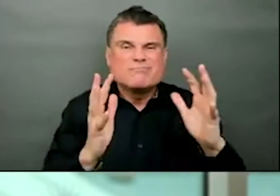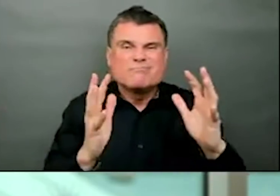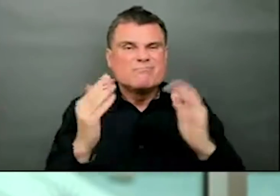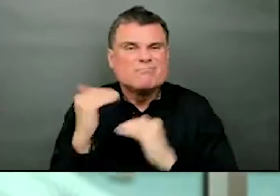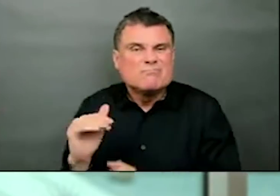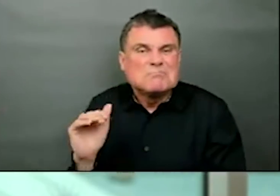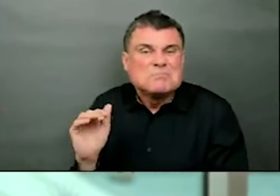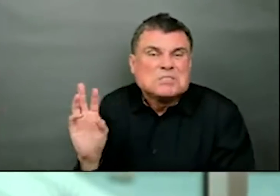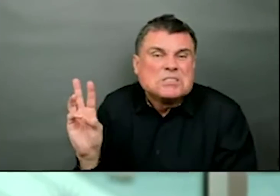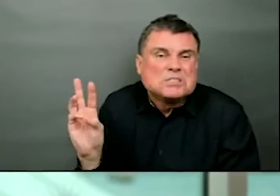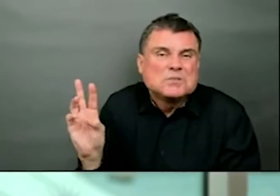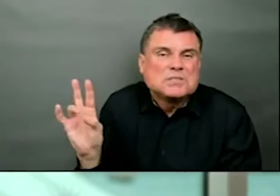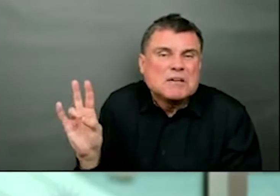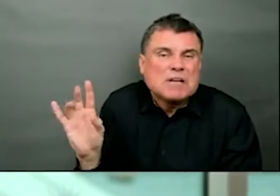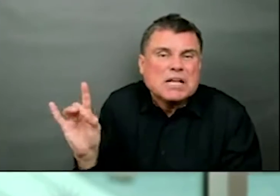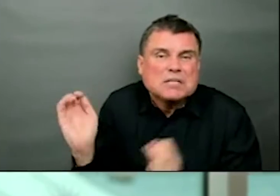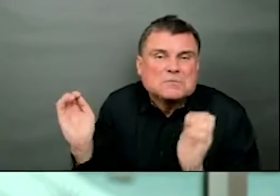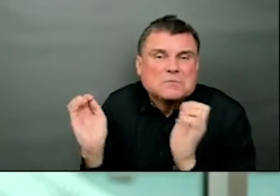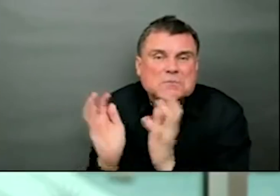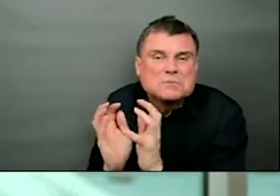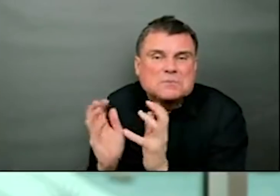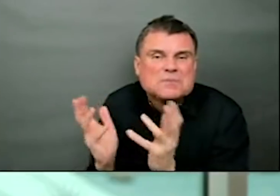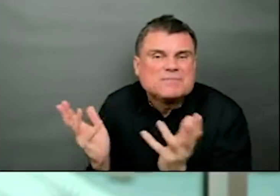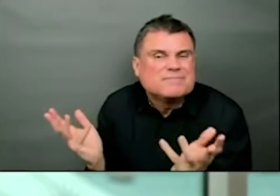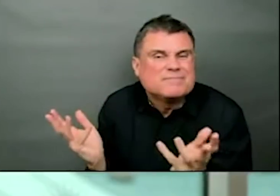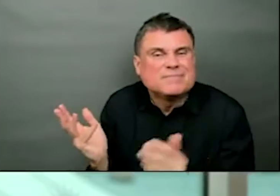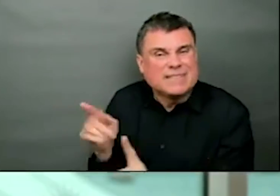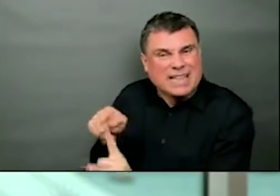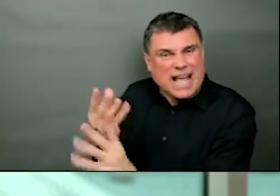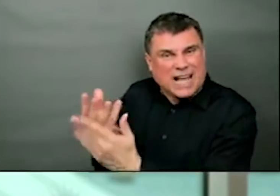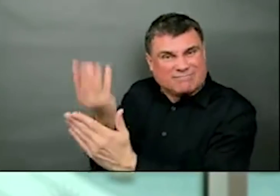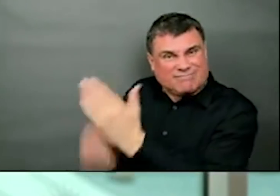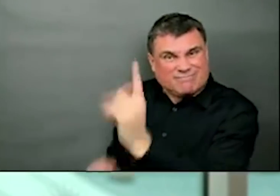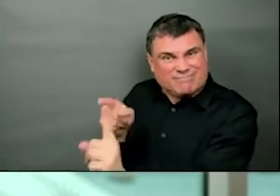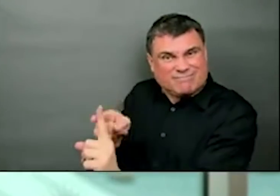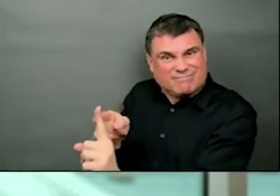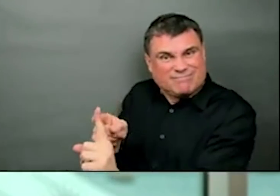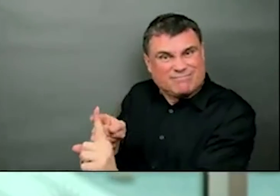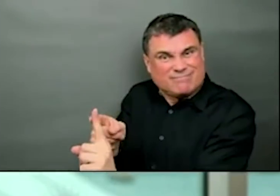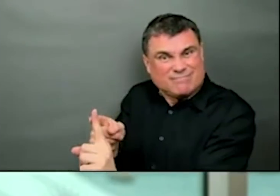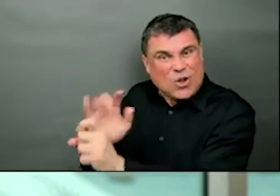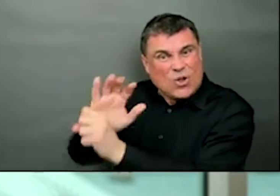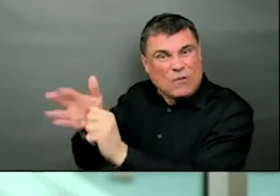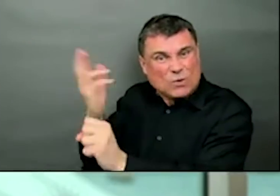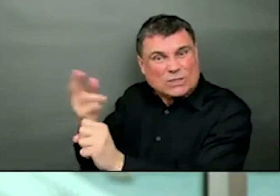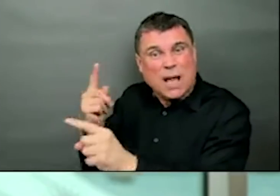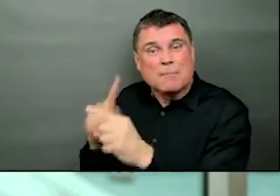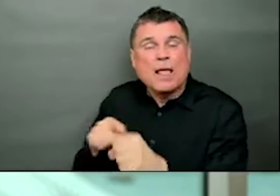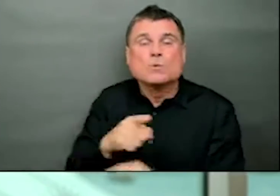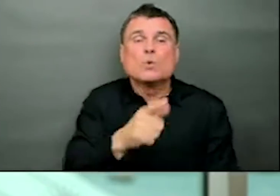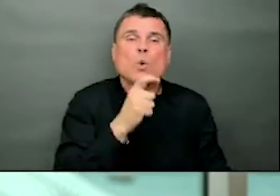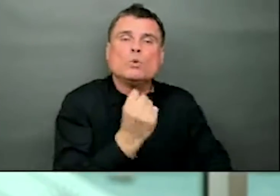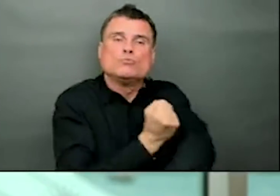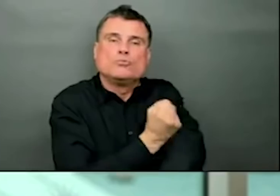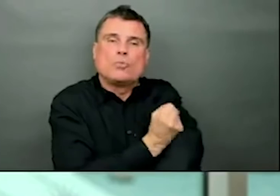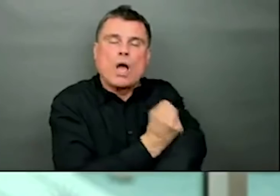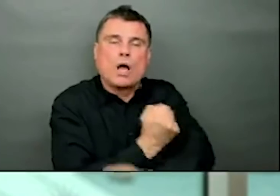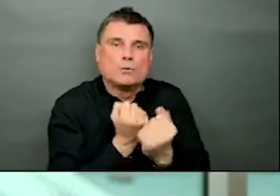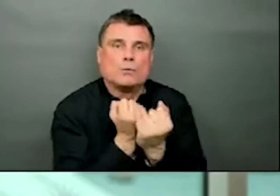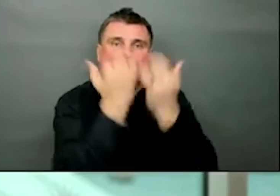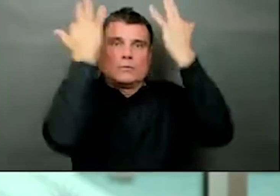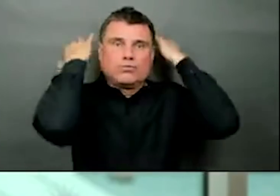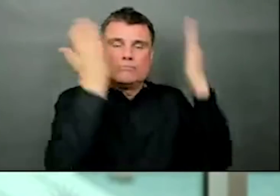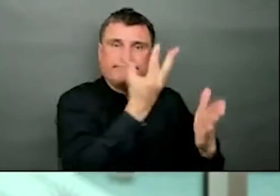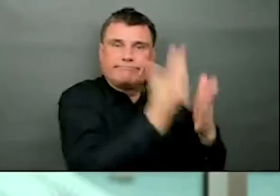COVID-19, in the overdose public health emergency, and are dealing with other health issues and have passed away during